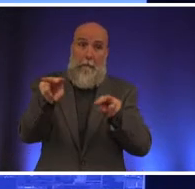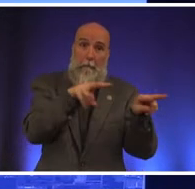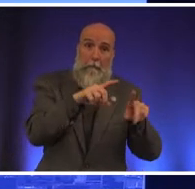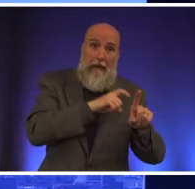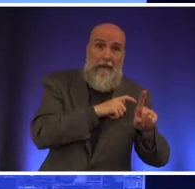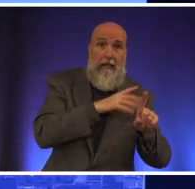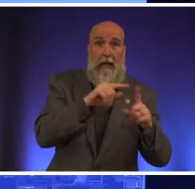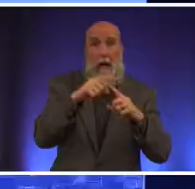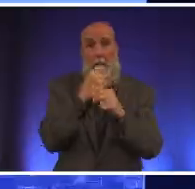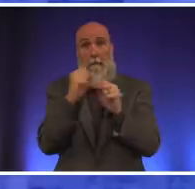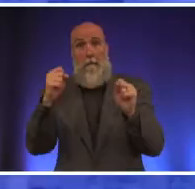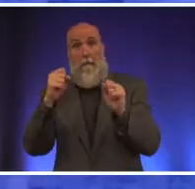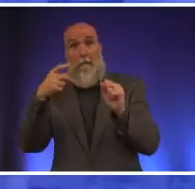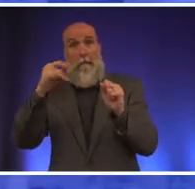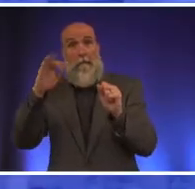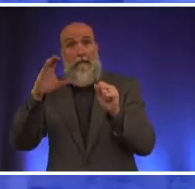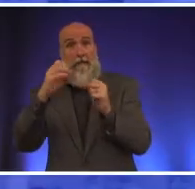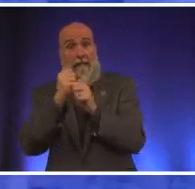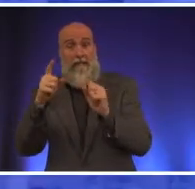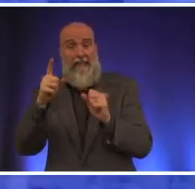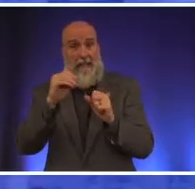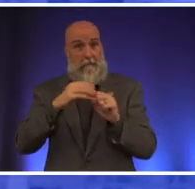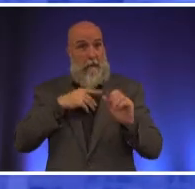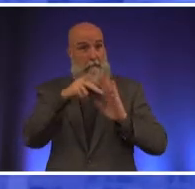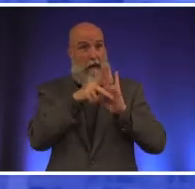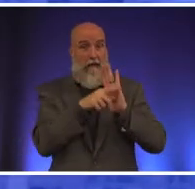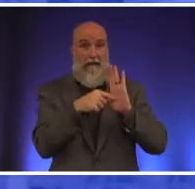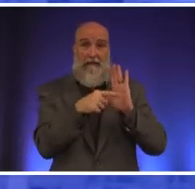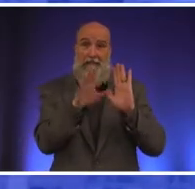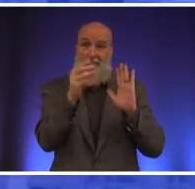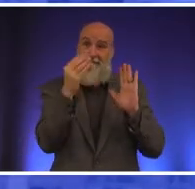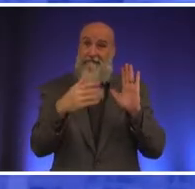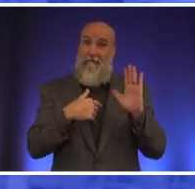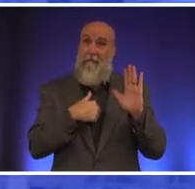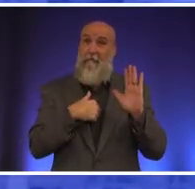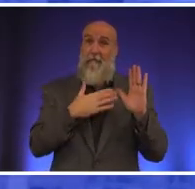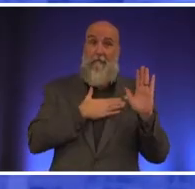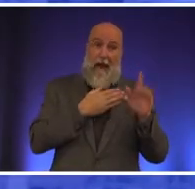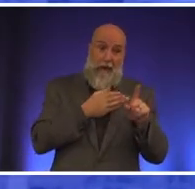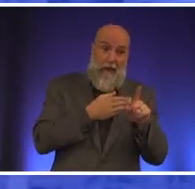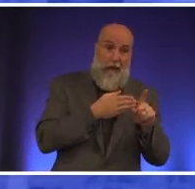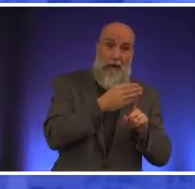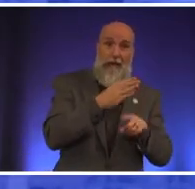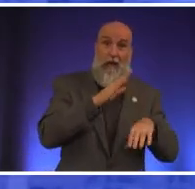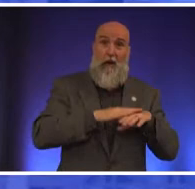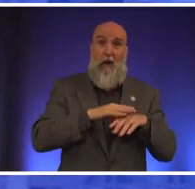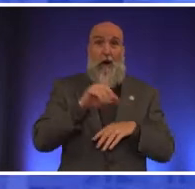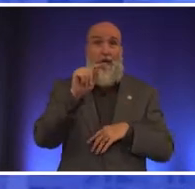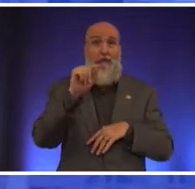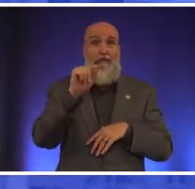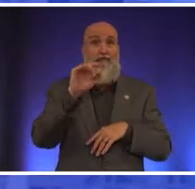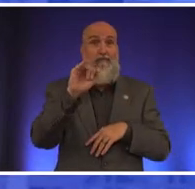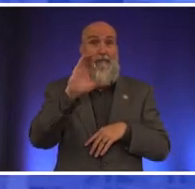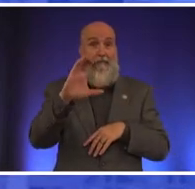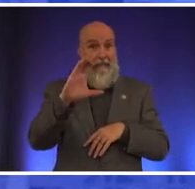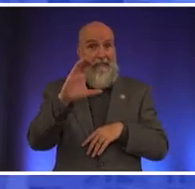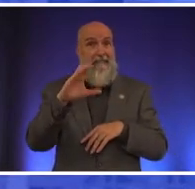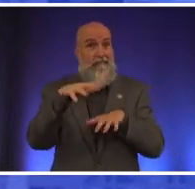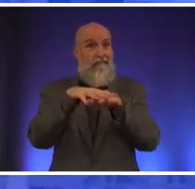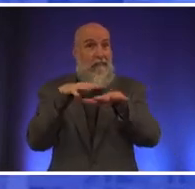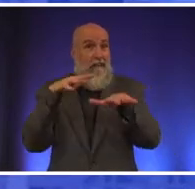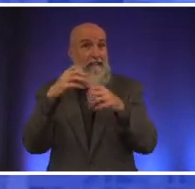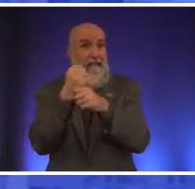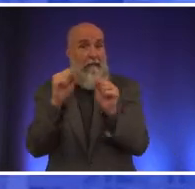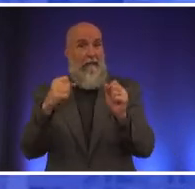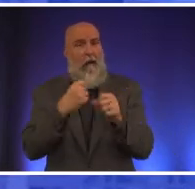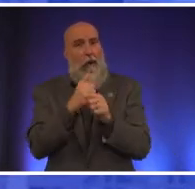my in my policy also includes something i've spent my my legislative career on and that is traffic safety we've got to find a way to make sure that